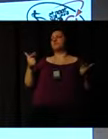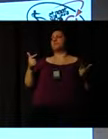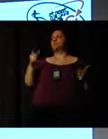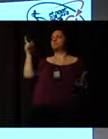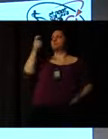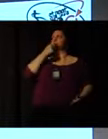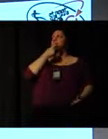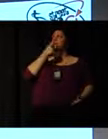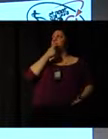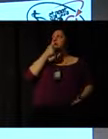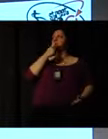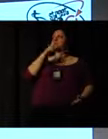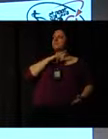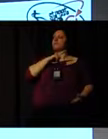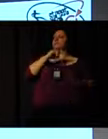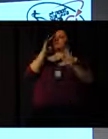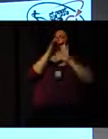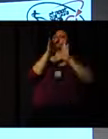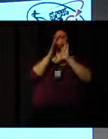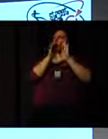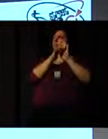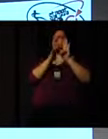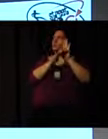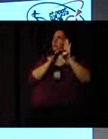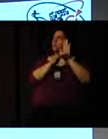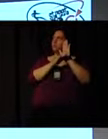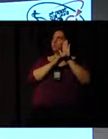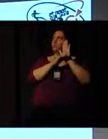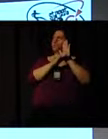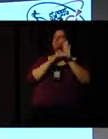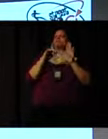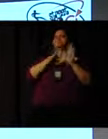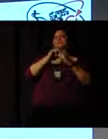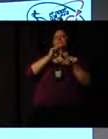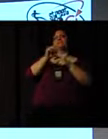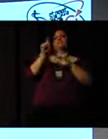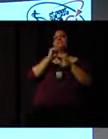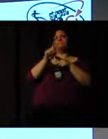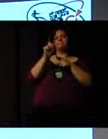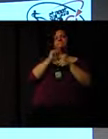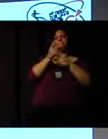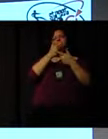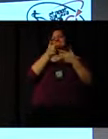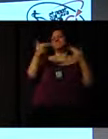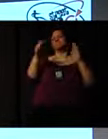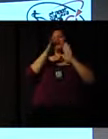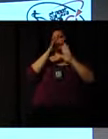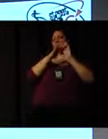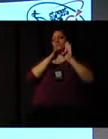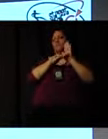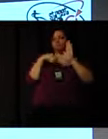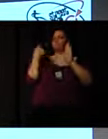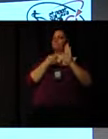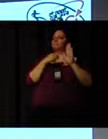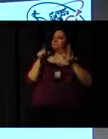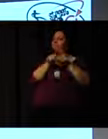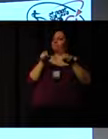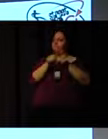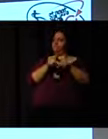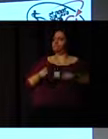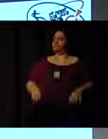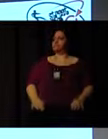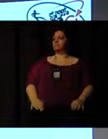which is holding up really well in time of recession and provides a good amount of funding for us as well.